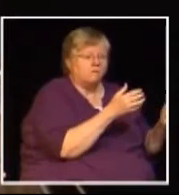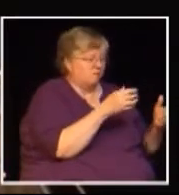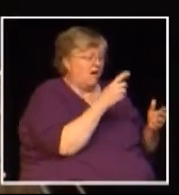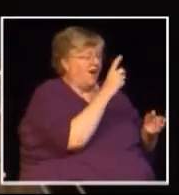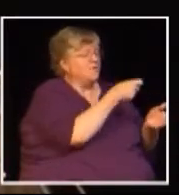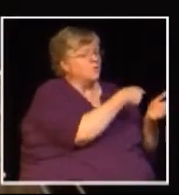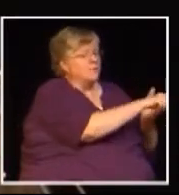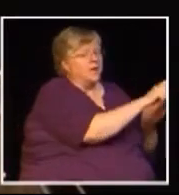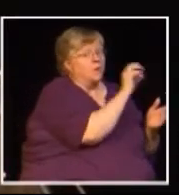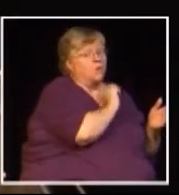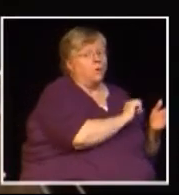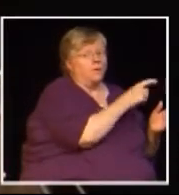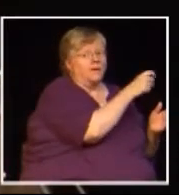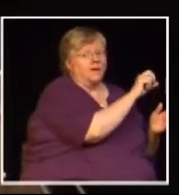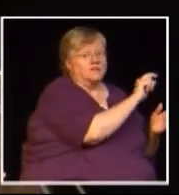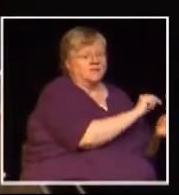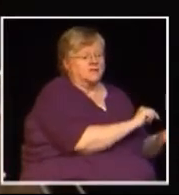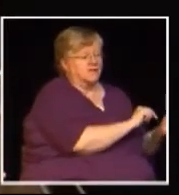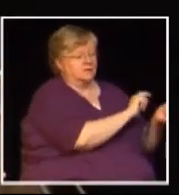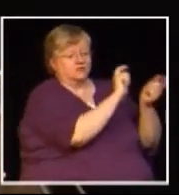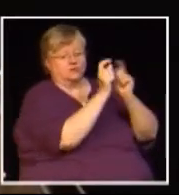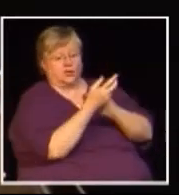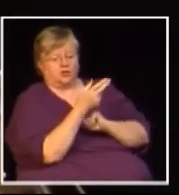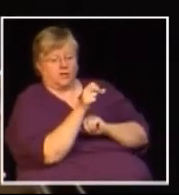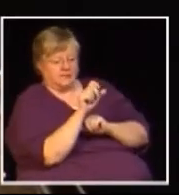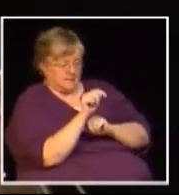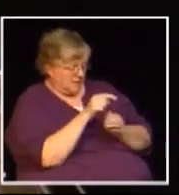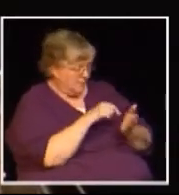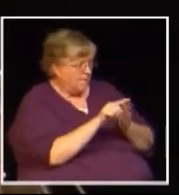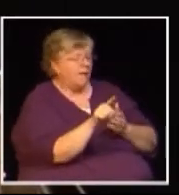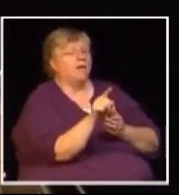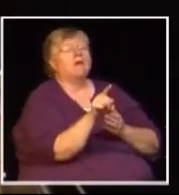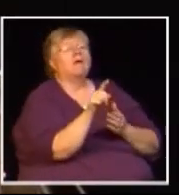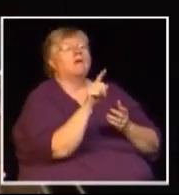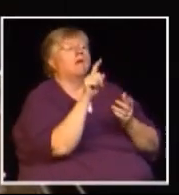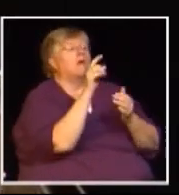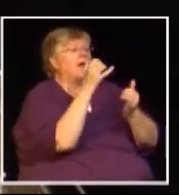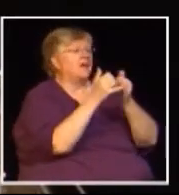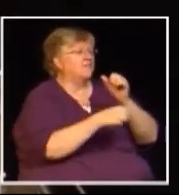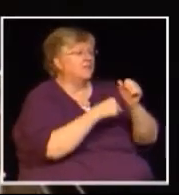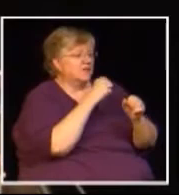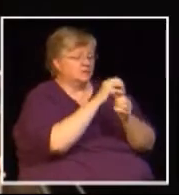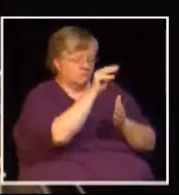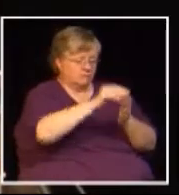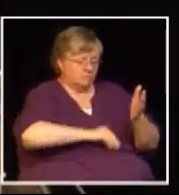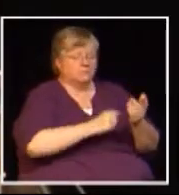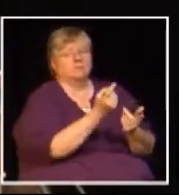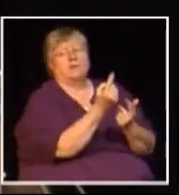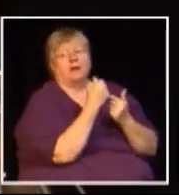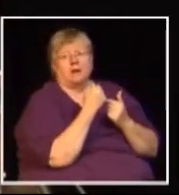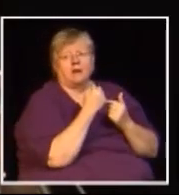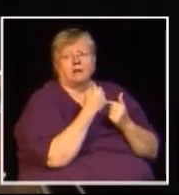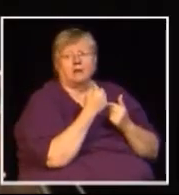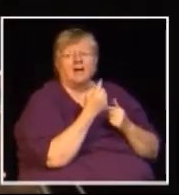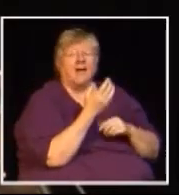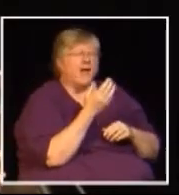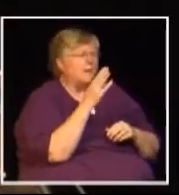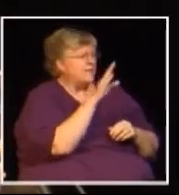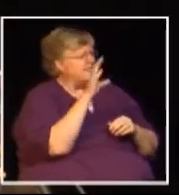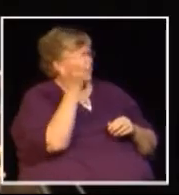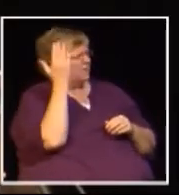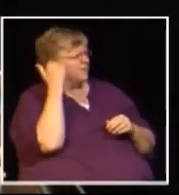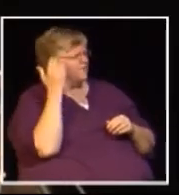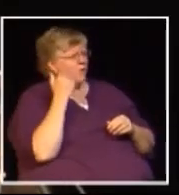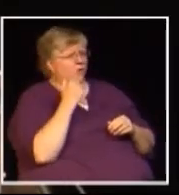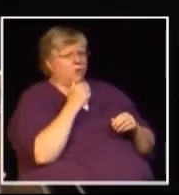it and you have a service that goes into it and they weren't subject to it the economies changed in British Columbia back in 1948 when it was introduced we were more of a